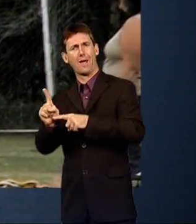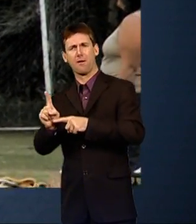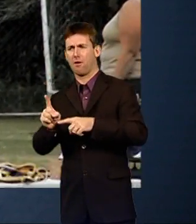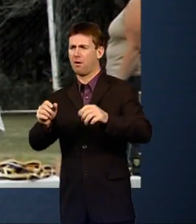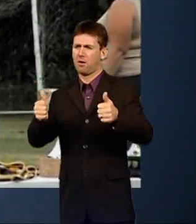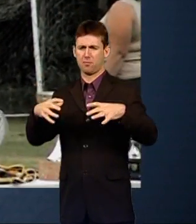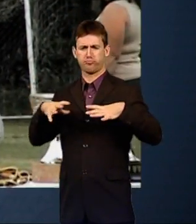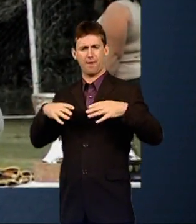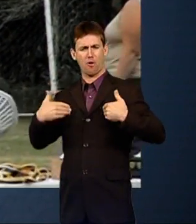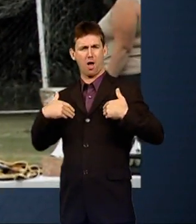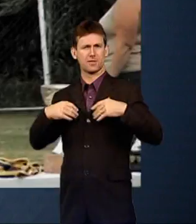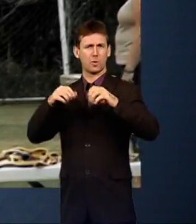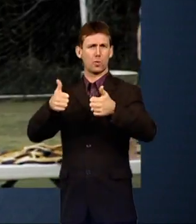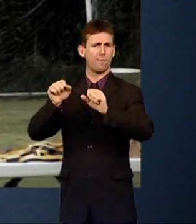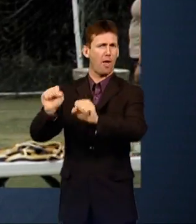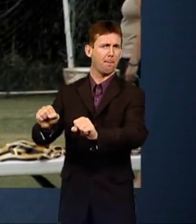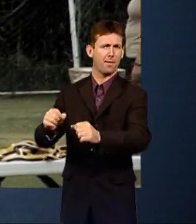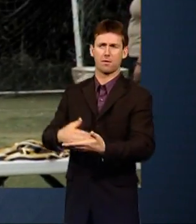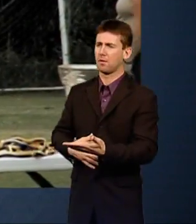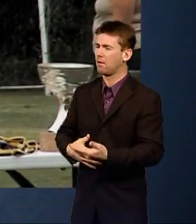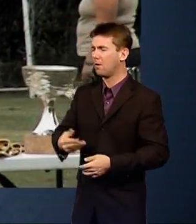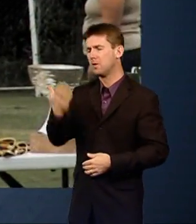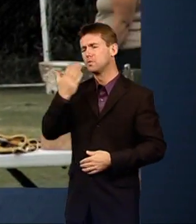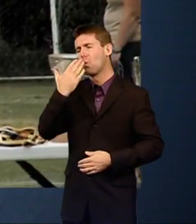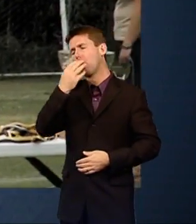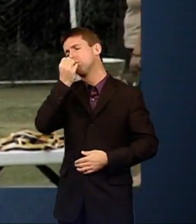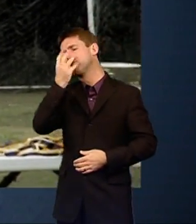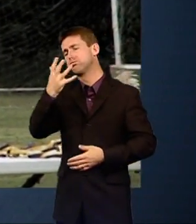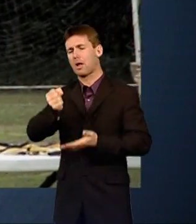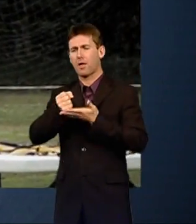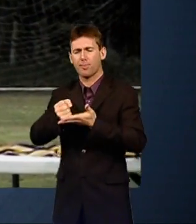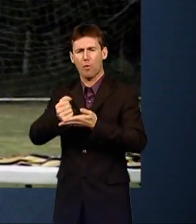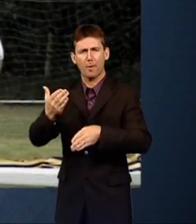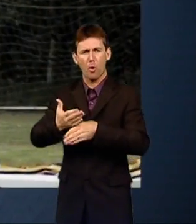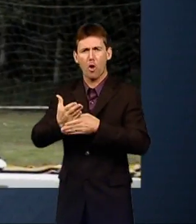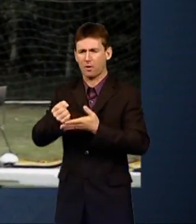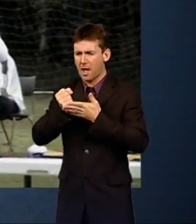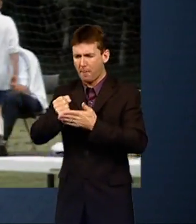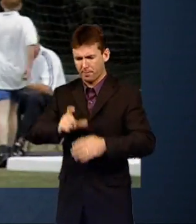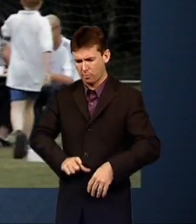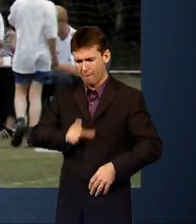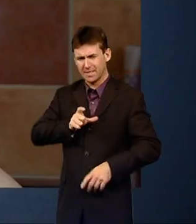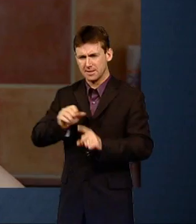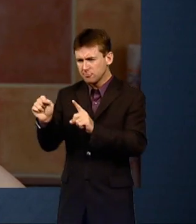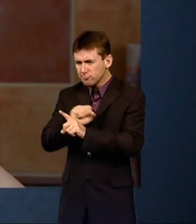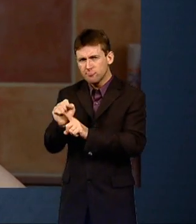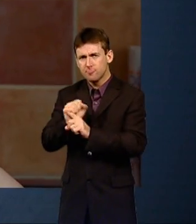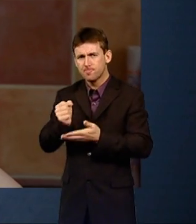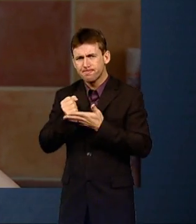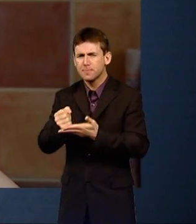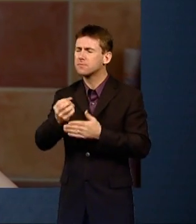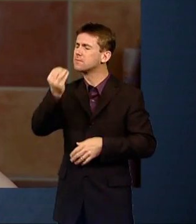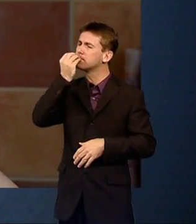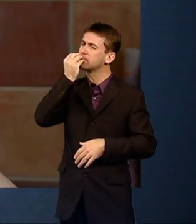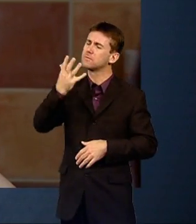They were brilliant, they did. Therapy work with him, they did. Worked to encourage his confidence, tried to teach him how